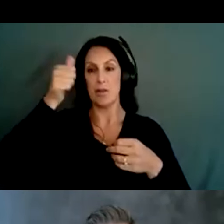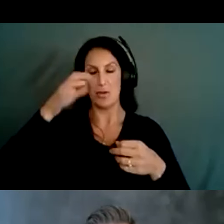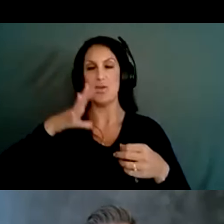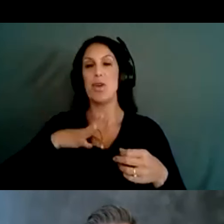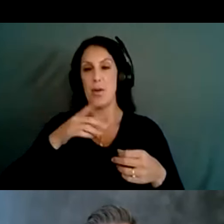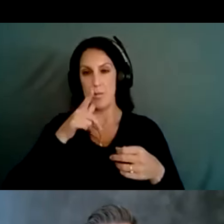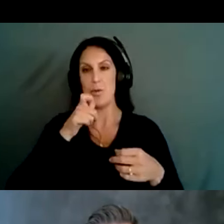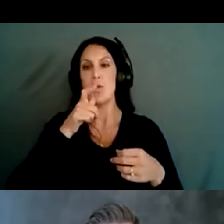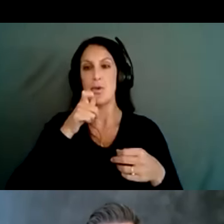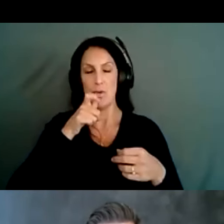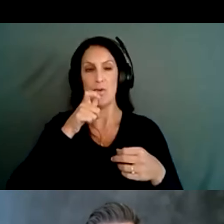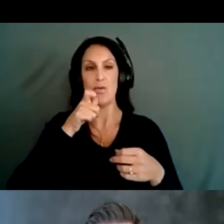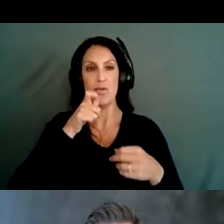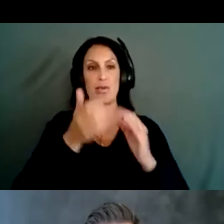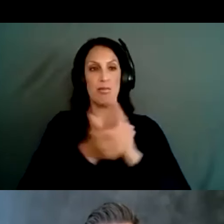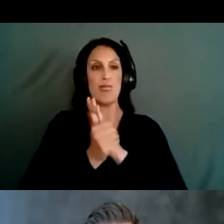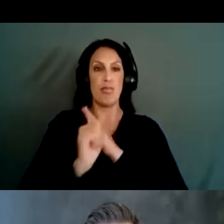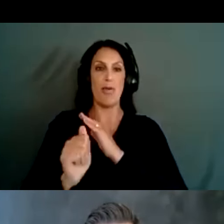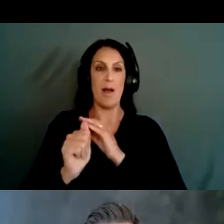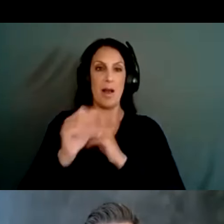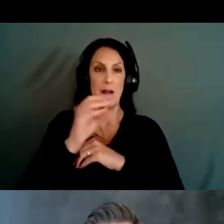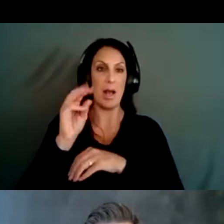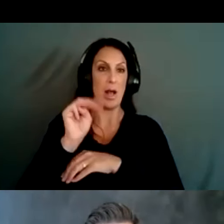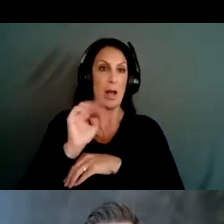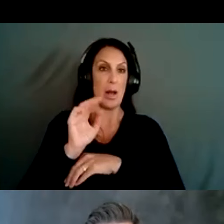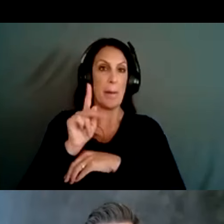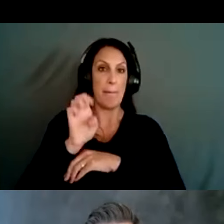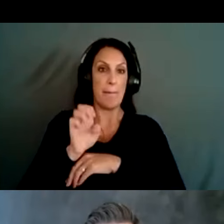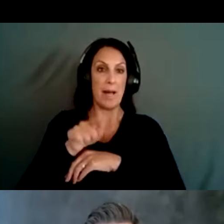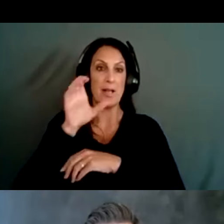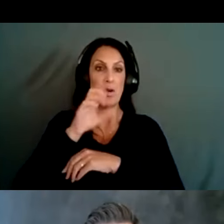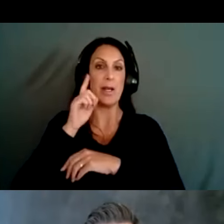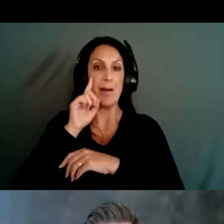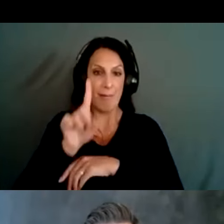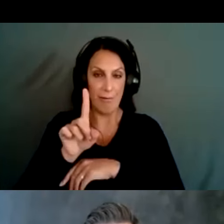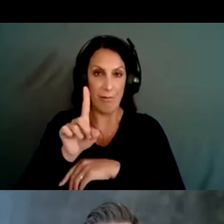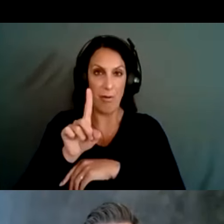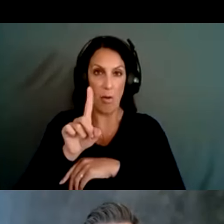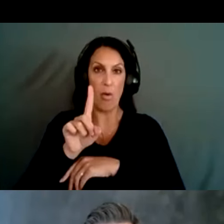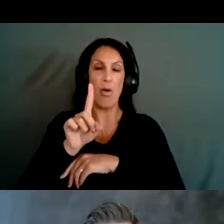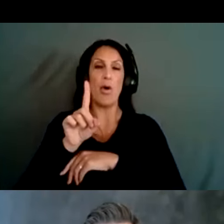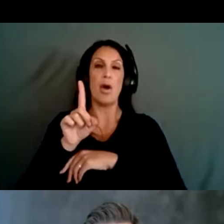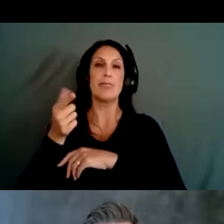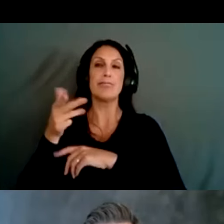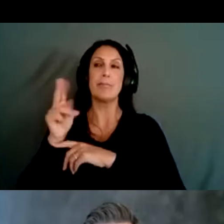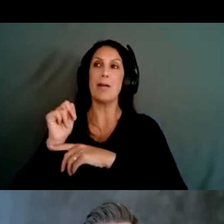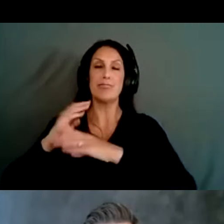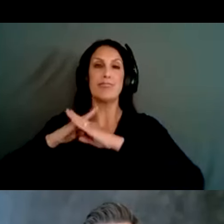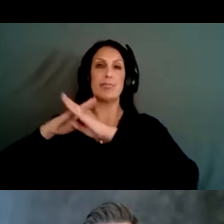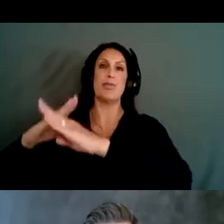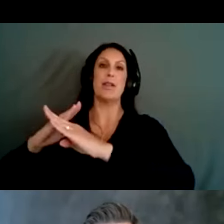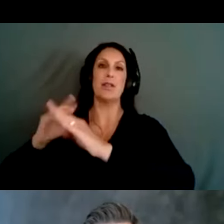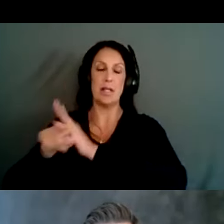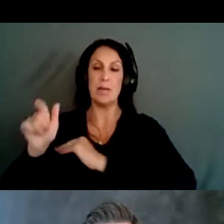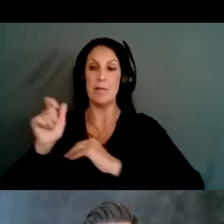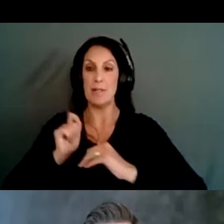profound in this field. His name is Mike Anestis. And he's been looking at firearm suicide prevention for a long time. And one of the concepts